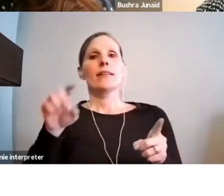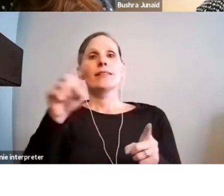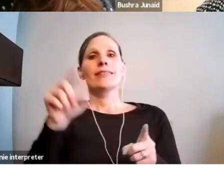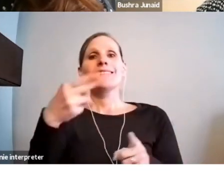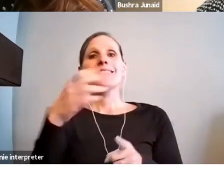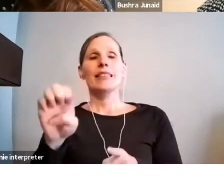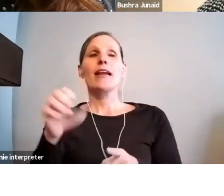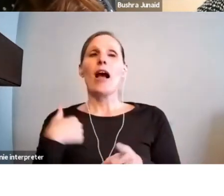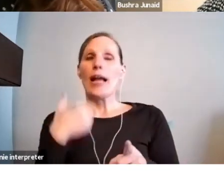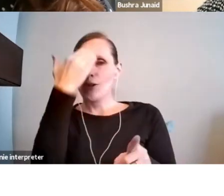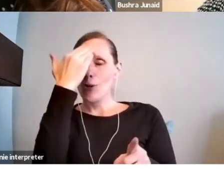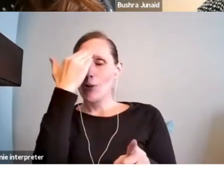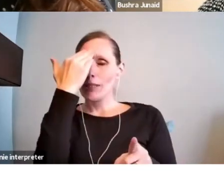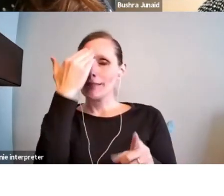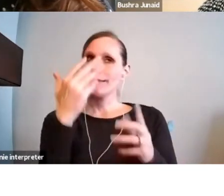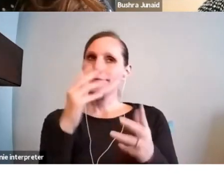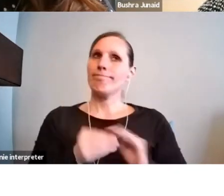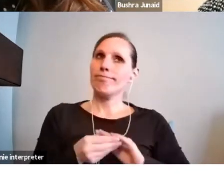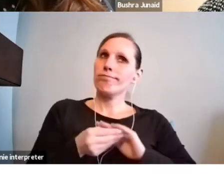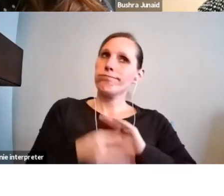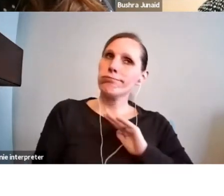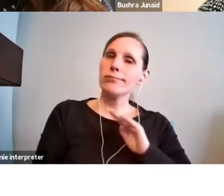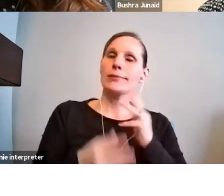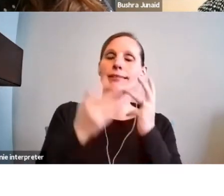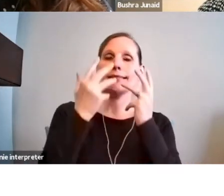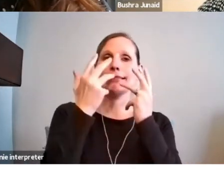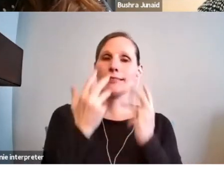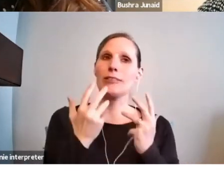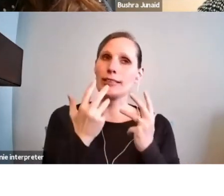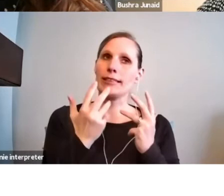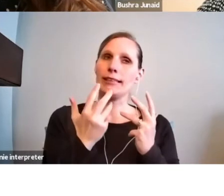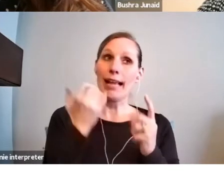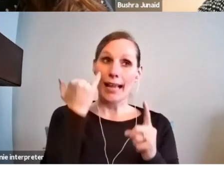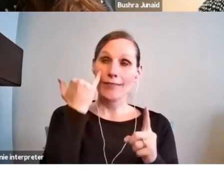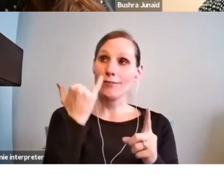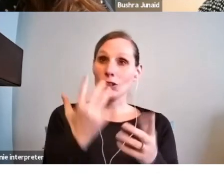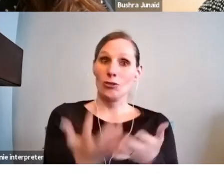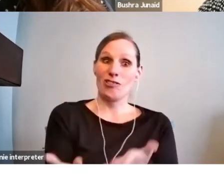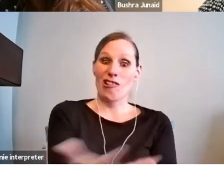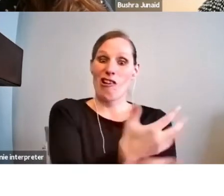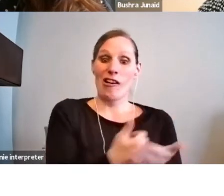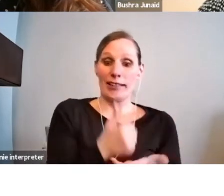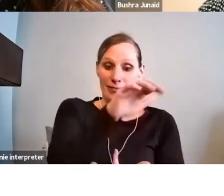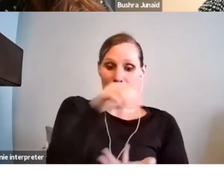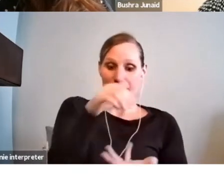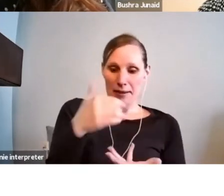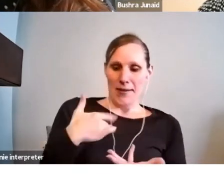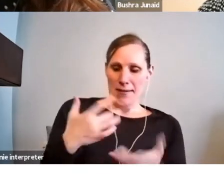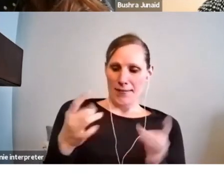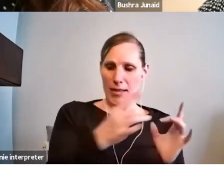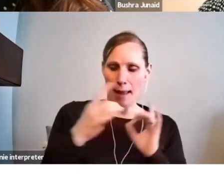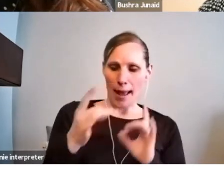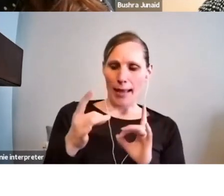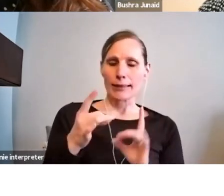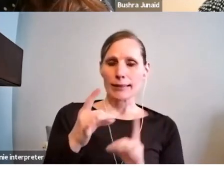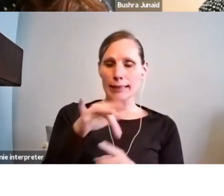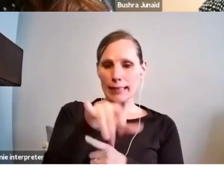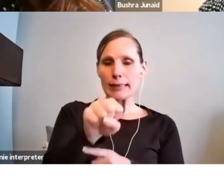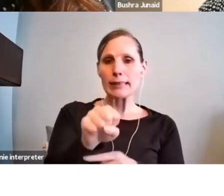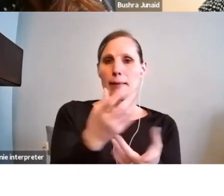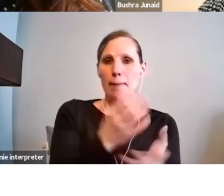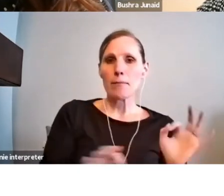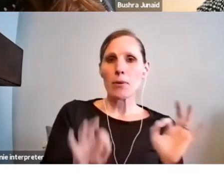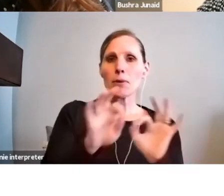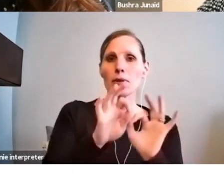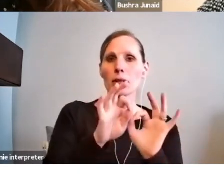to you if you got good feedback. It's really important to understand that, as we mentioned